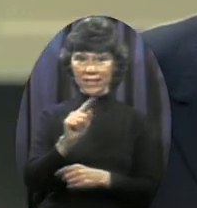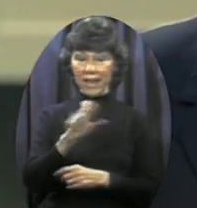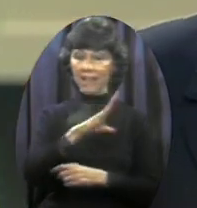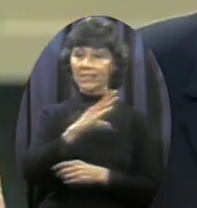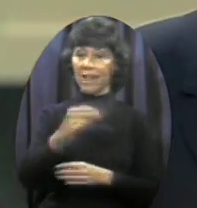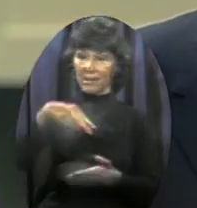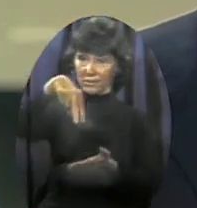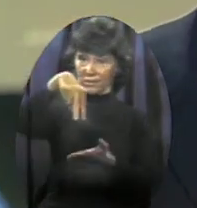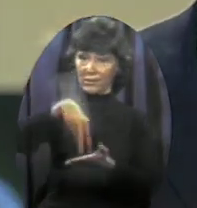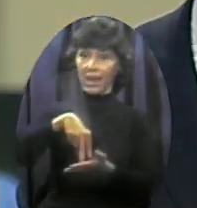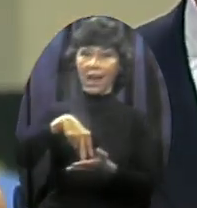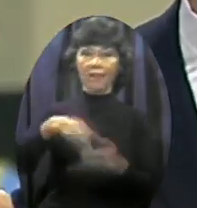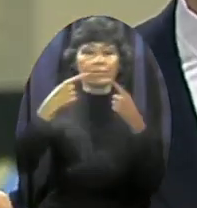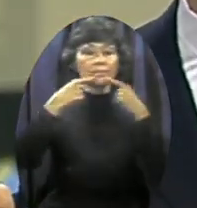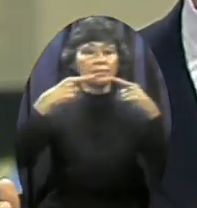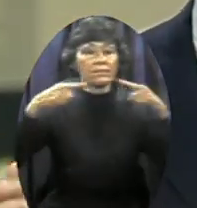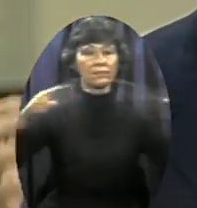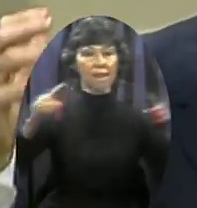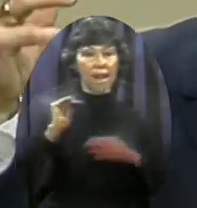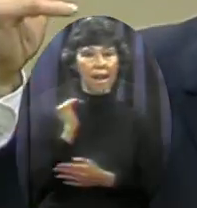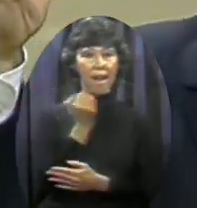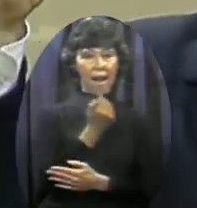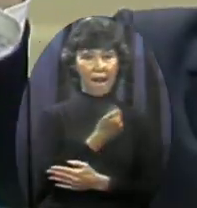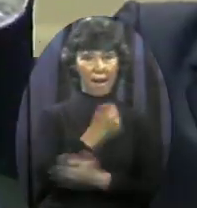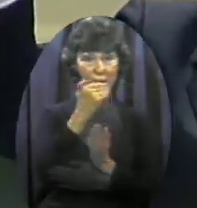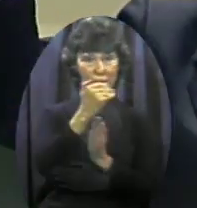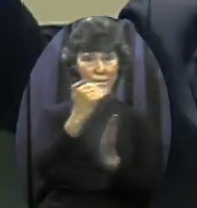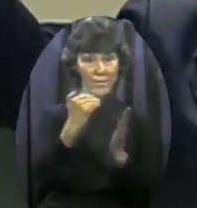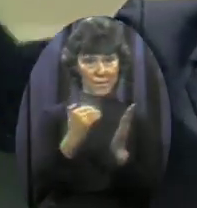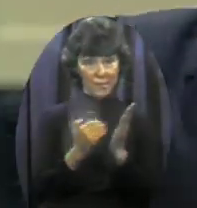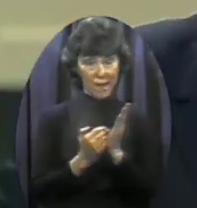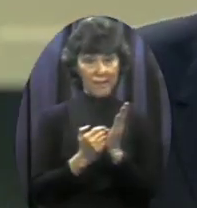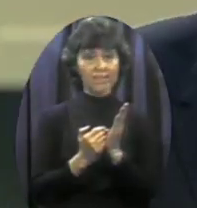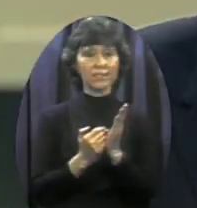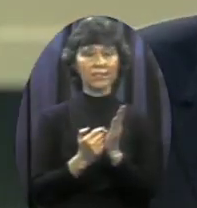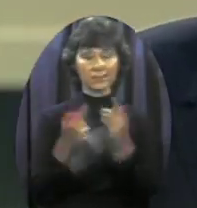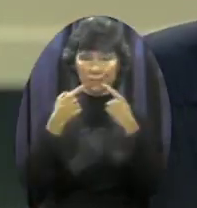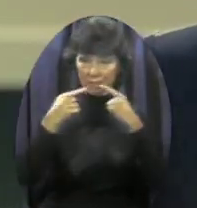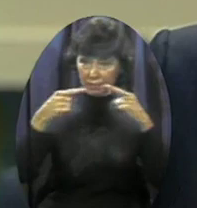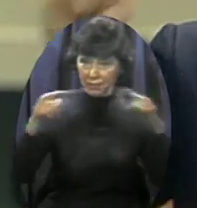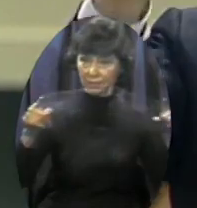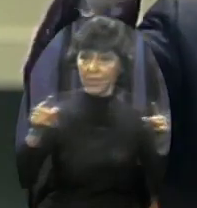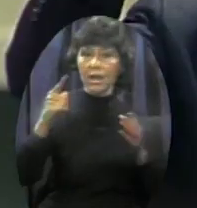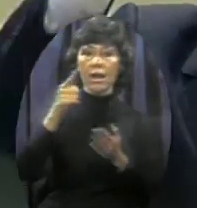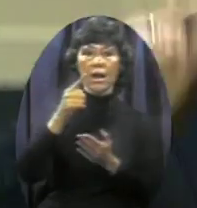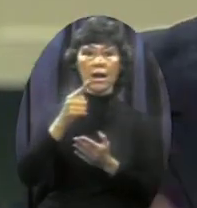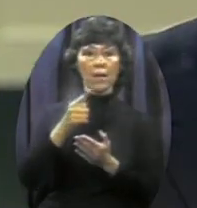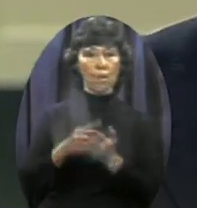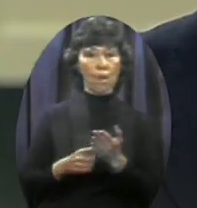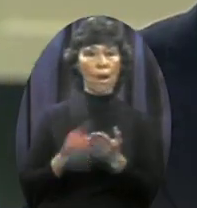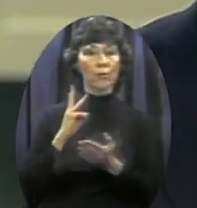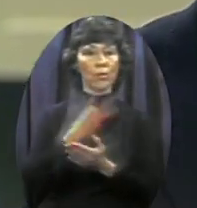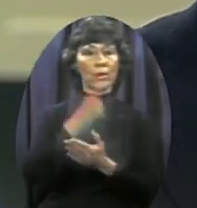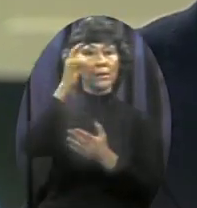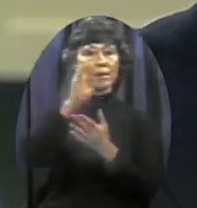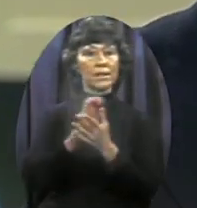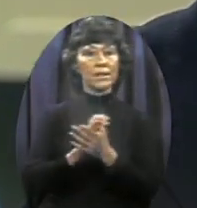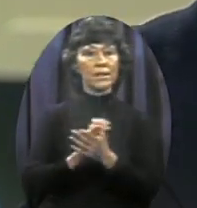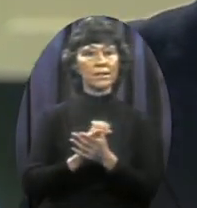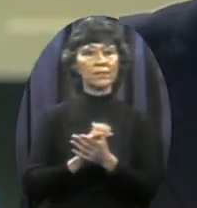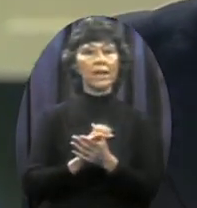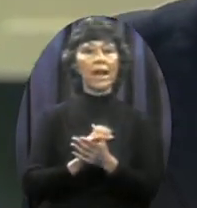and openly And often in contradiction Of what the persons seated in those governments believe And no one can do anything about it